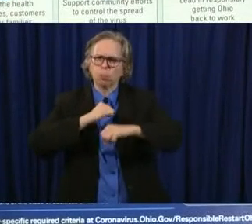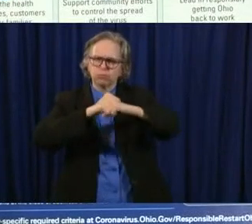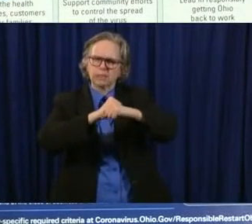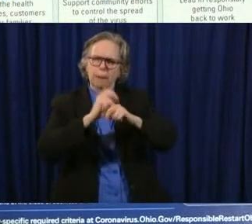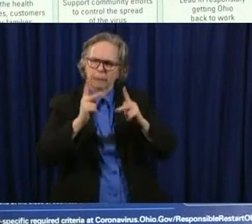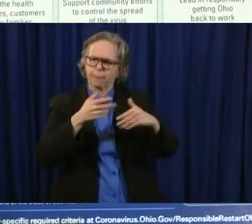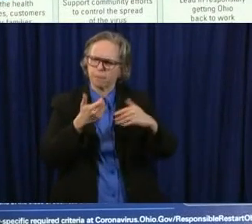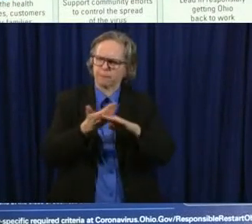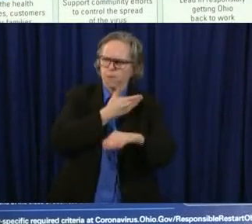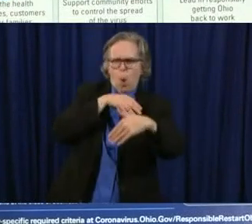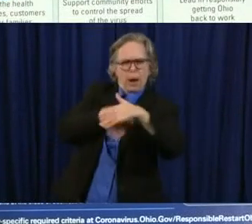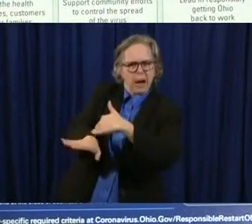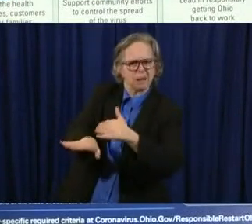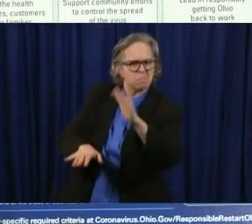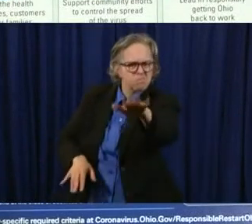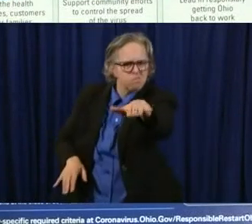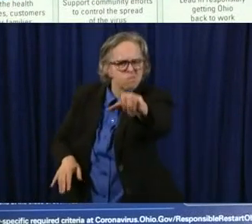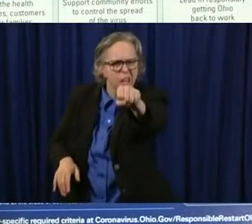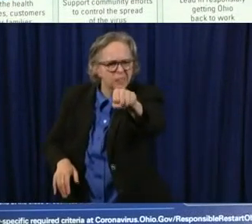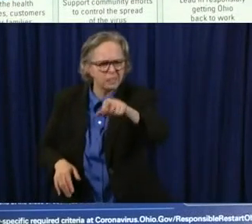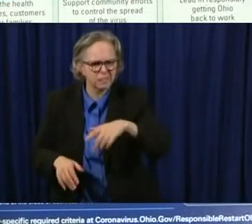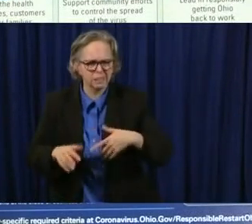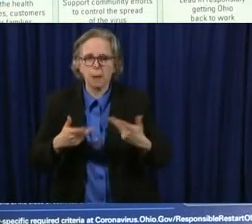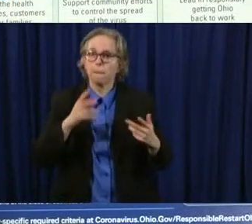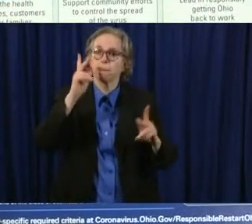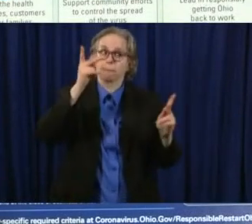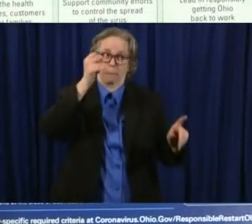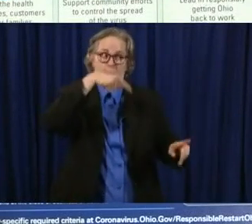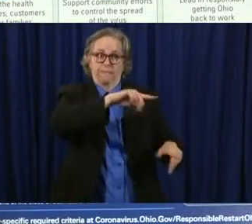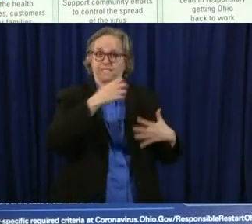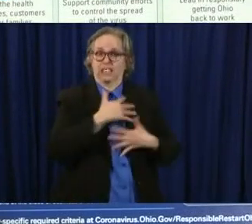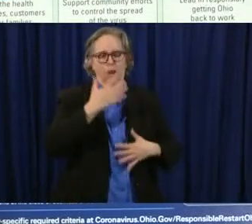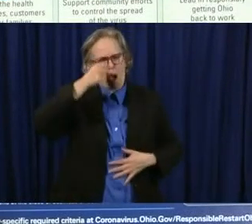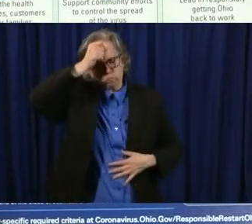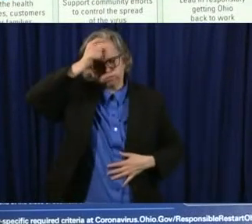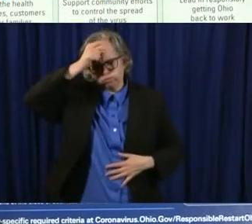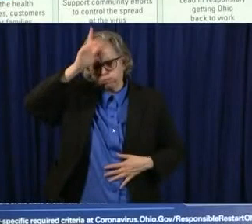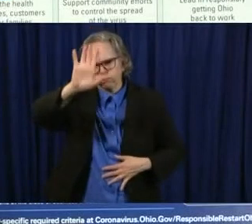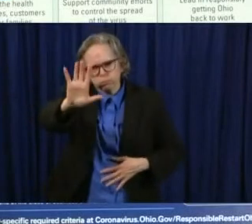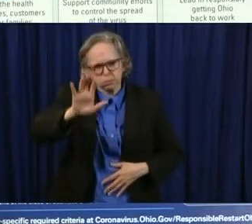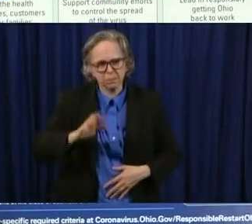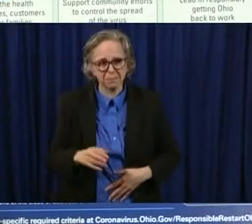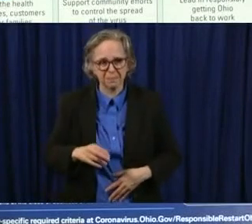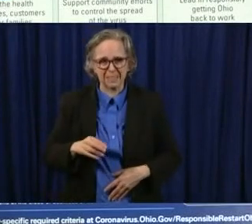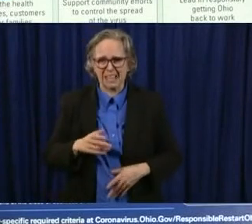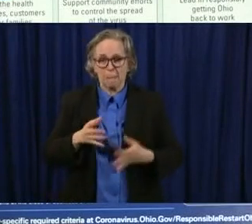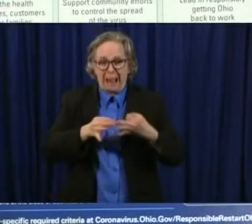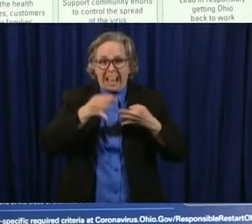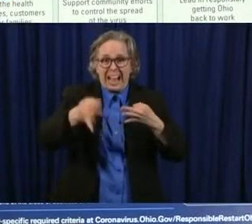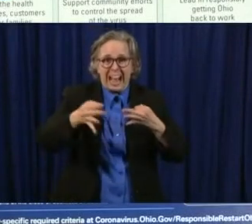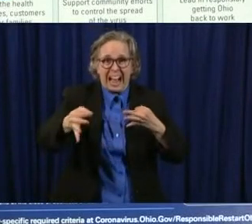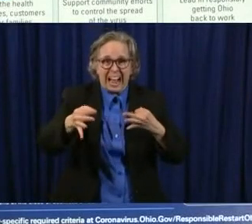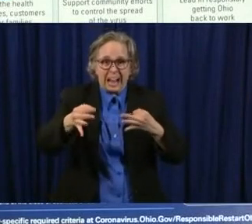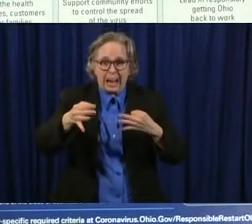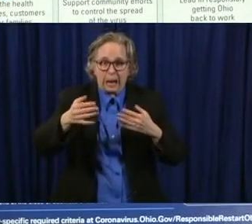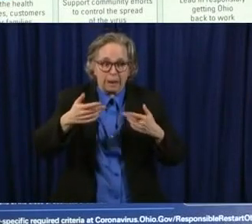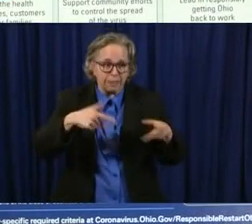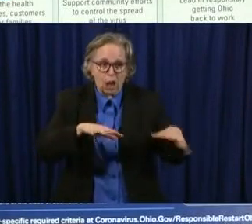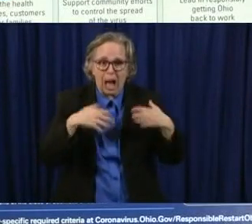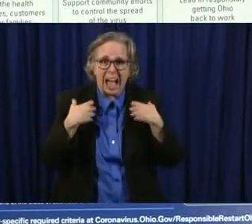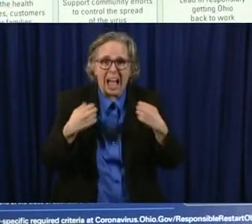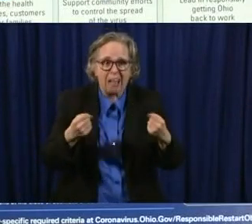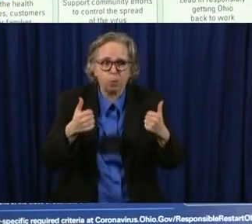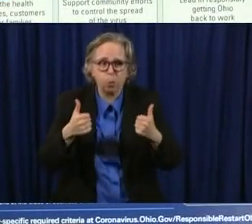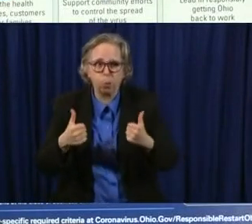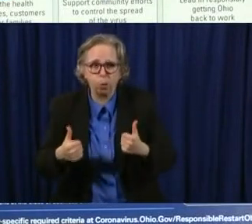understand the fear uh there's also a problem that people are deferring their health care uh very long and particularly with things like mammograms and